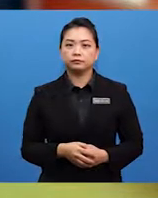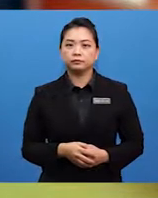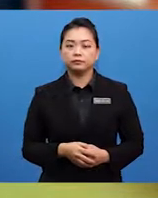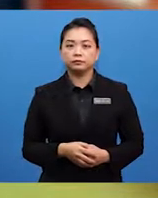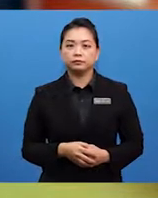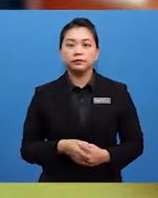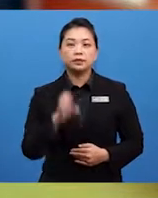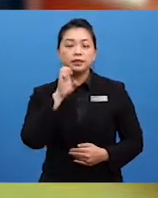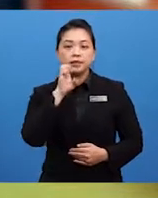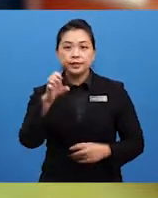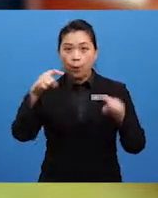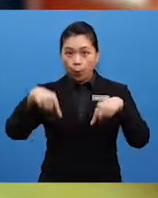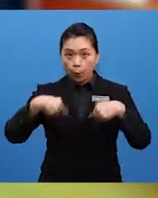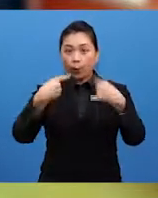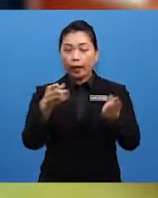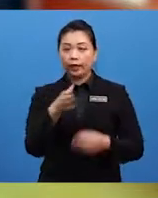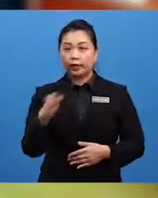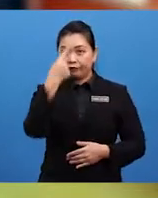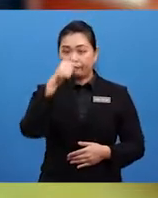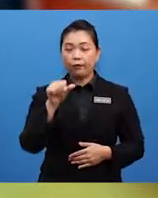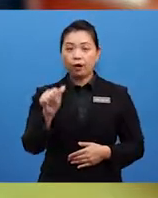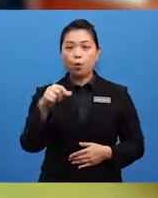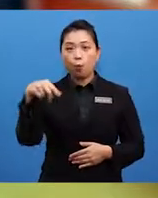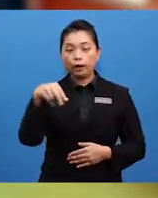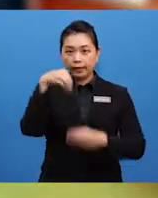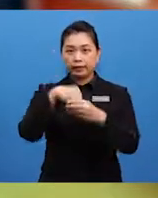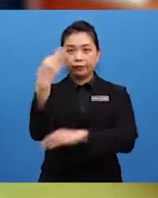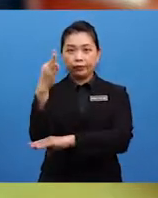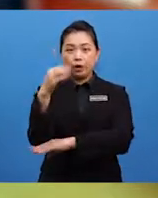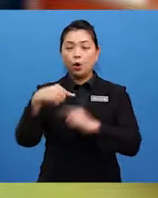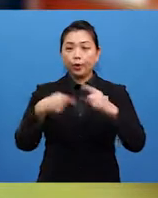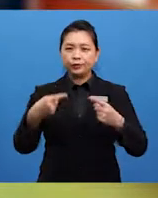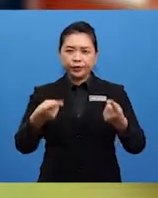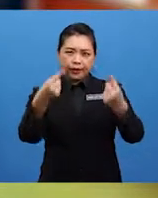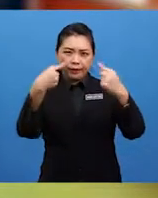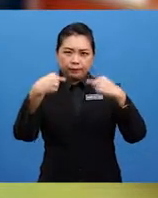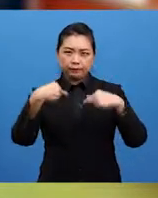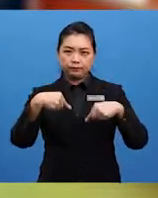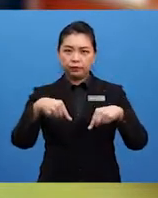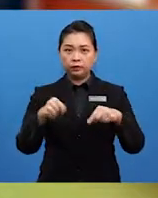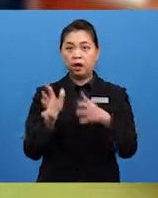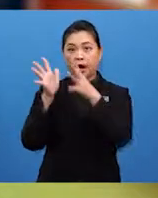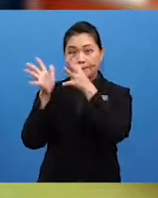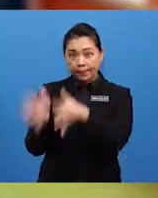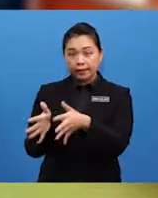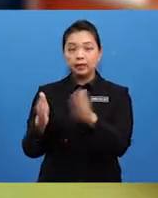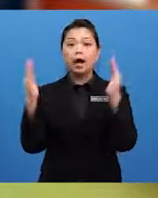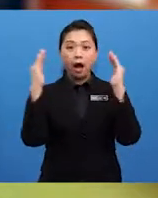She went for a walk in the forest when she came across an abandoned house.